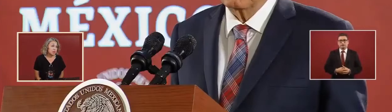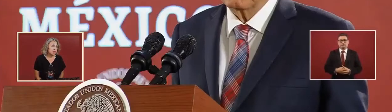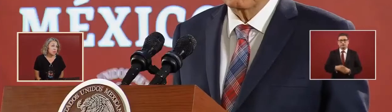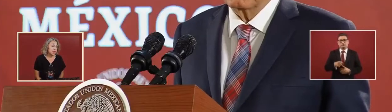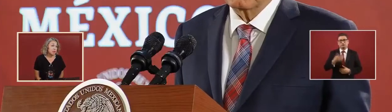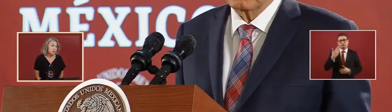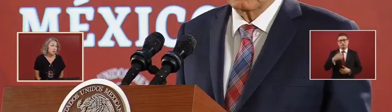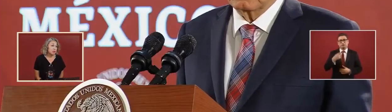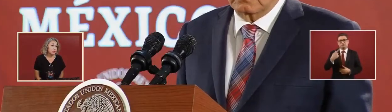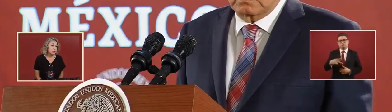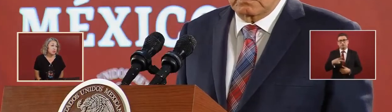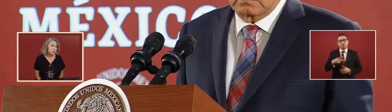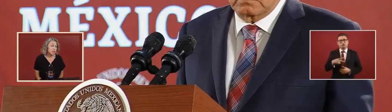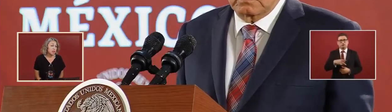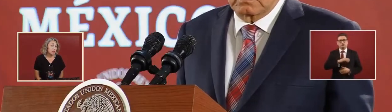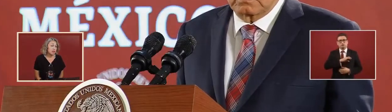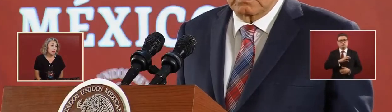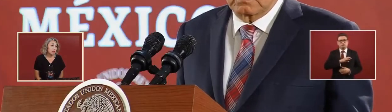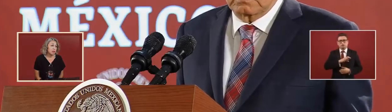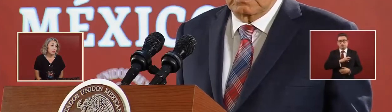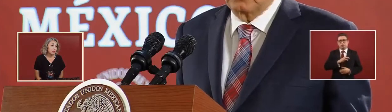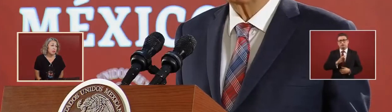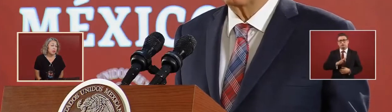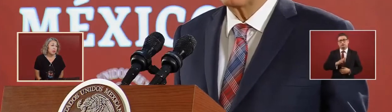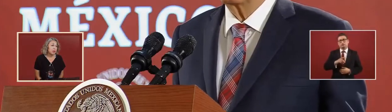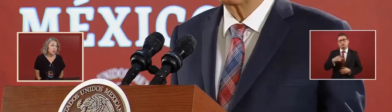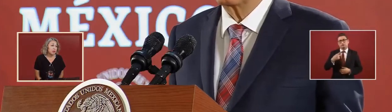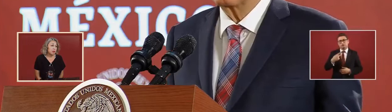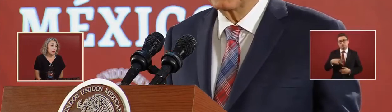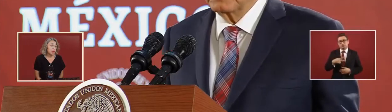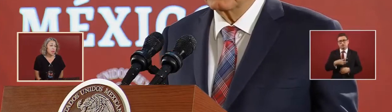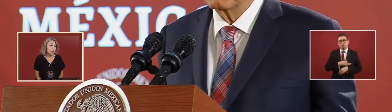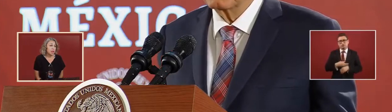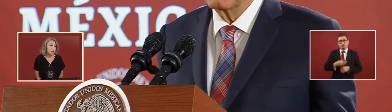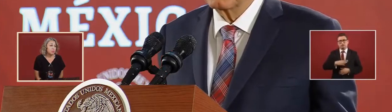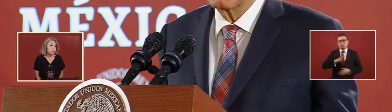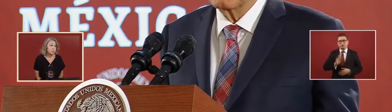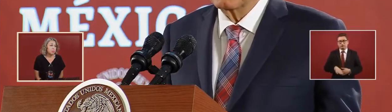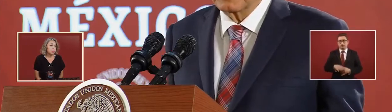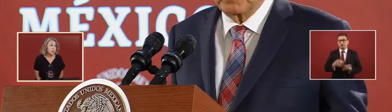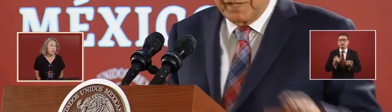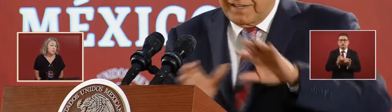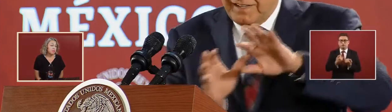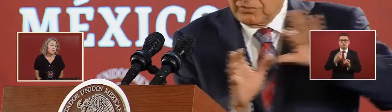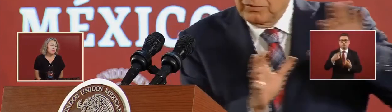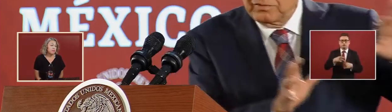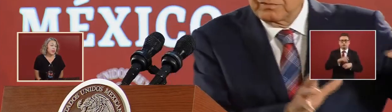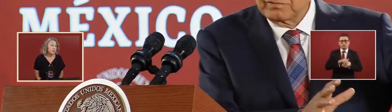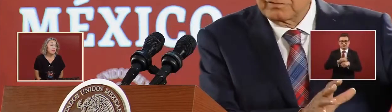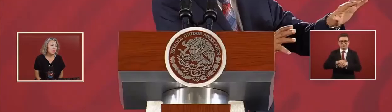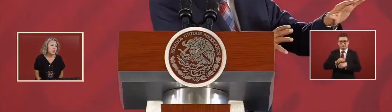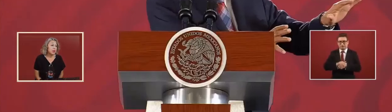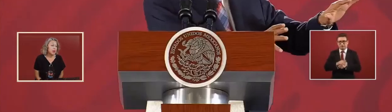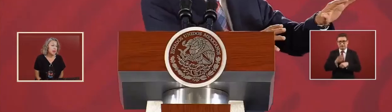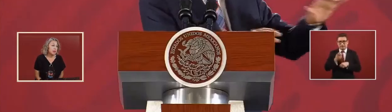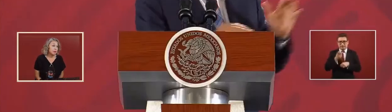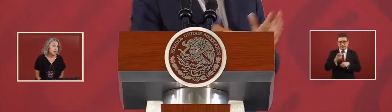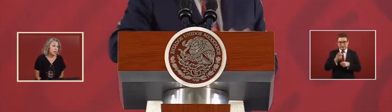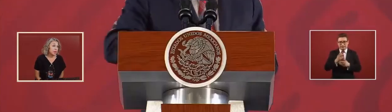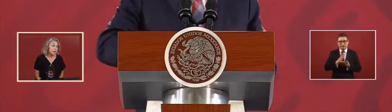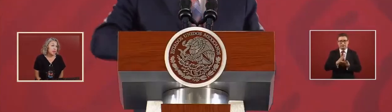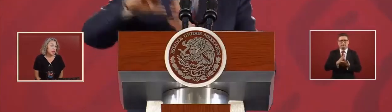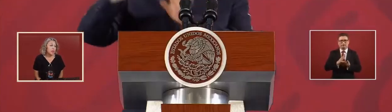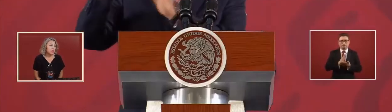family member and friends and